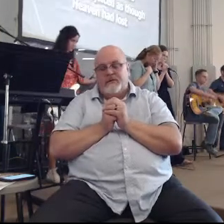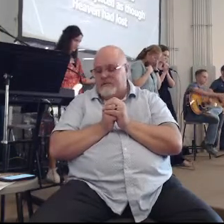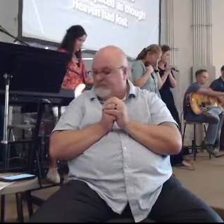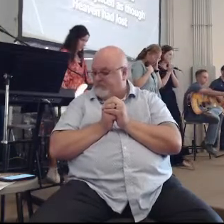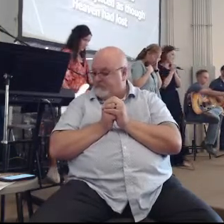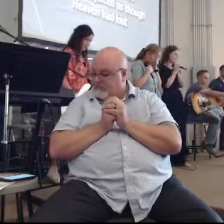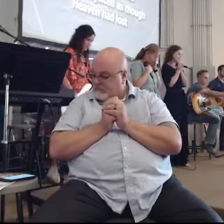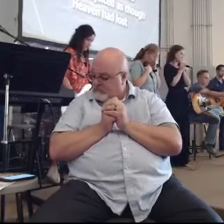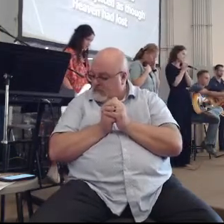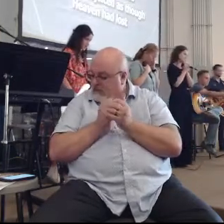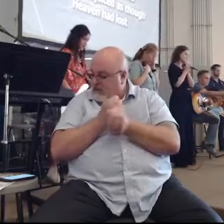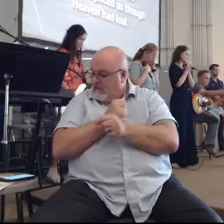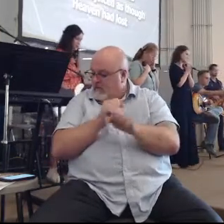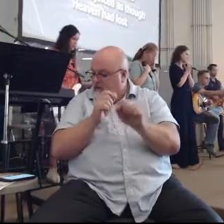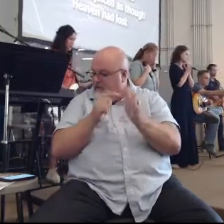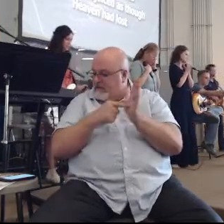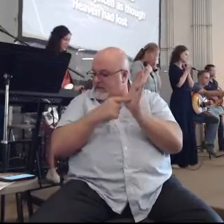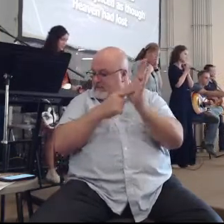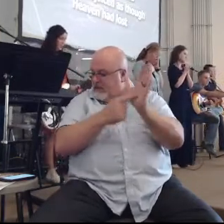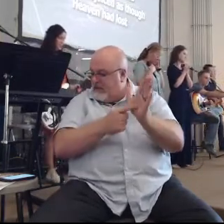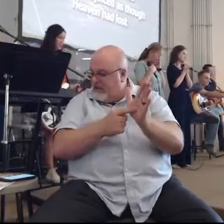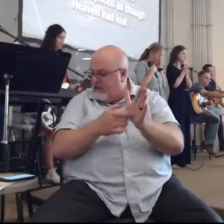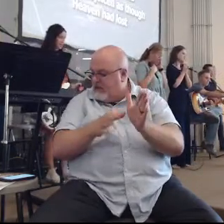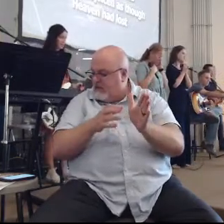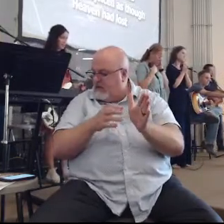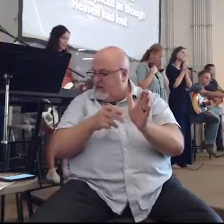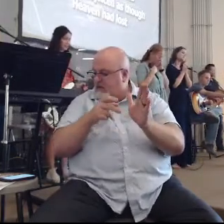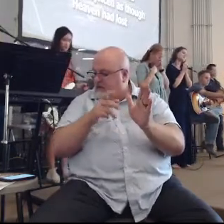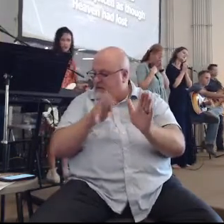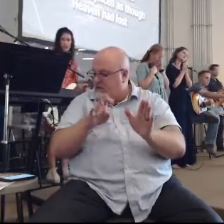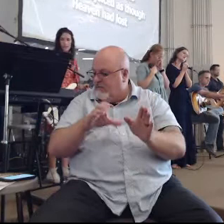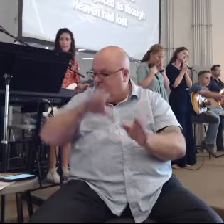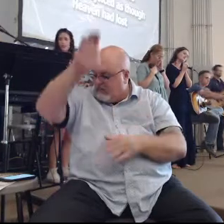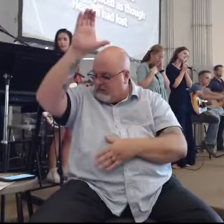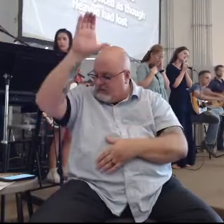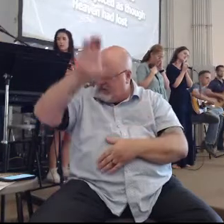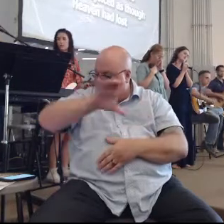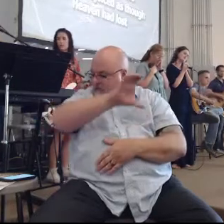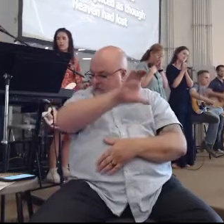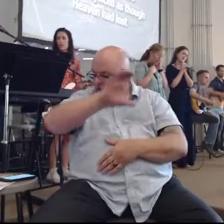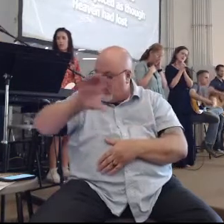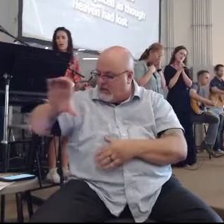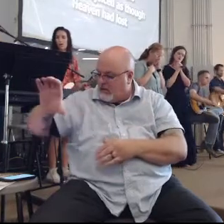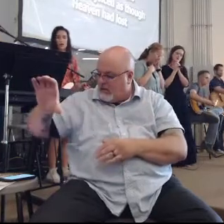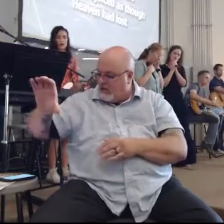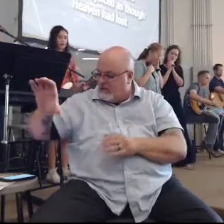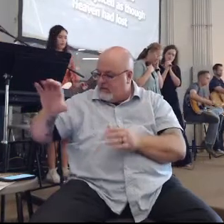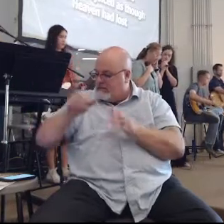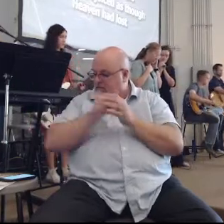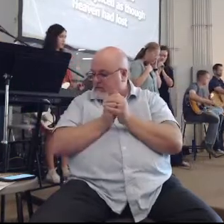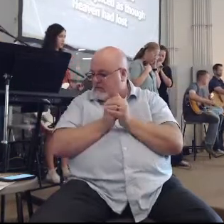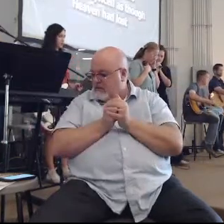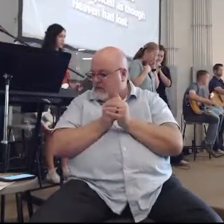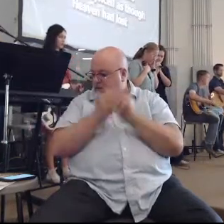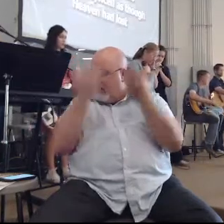A Savior displayed on a criminal's cross